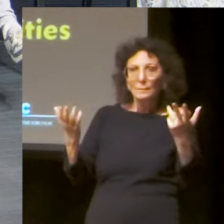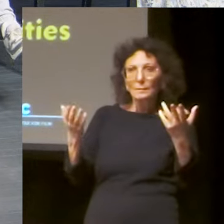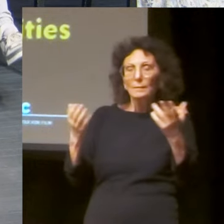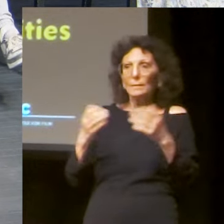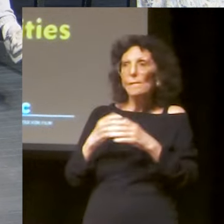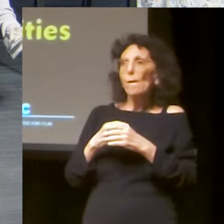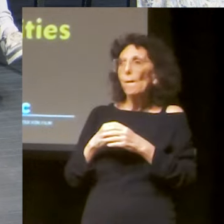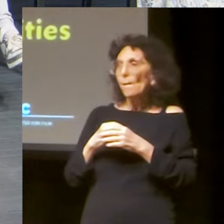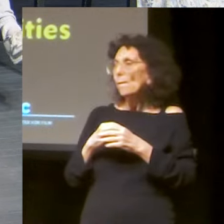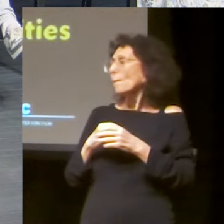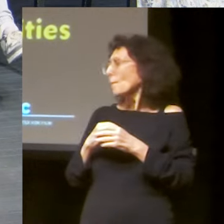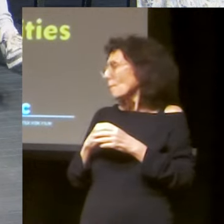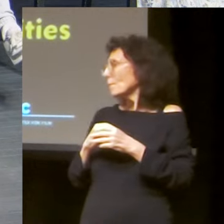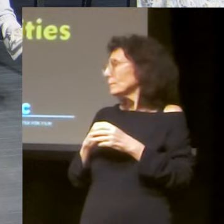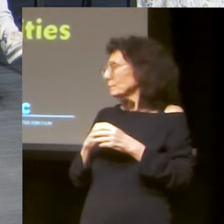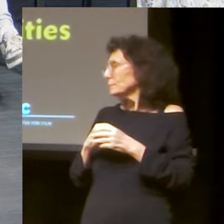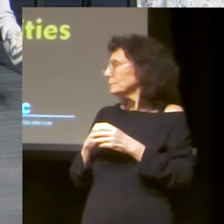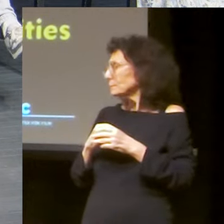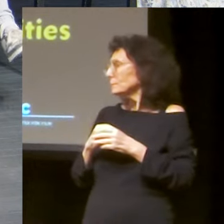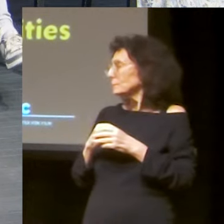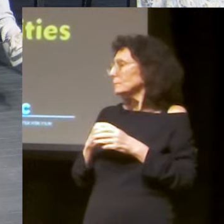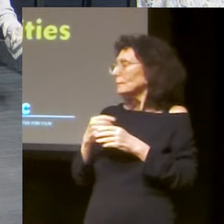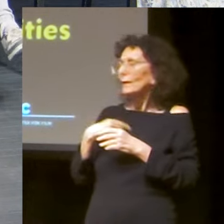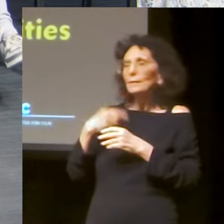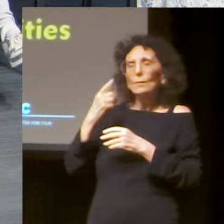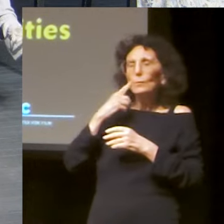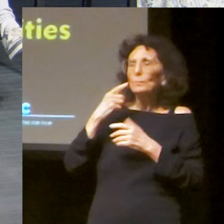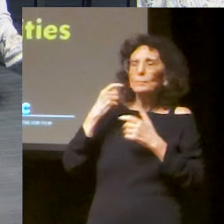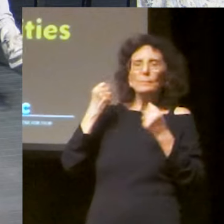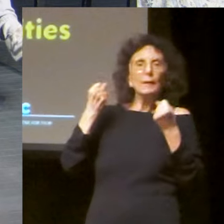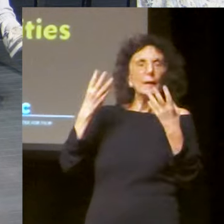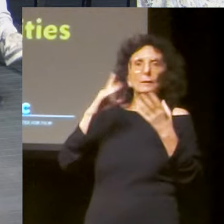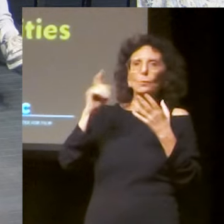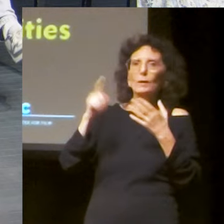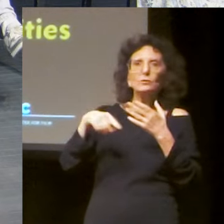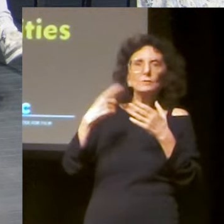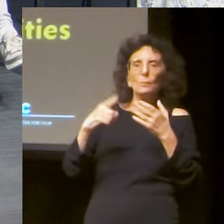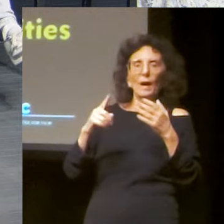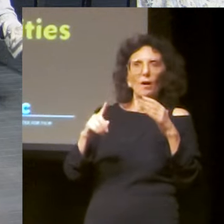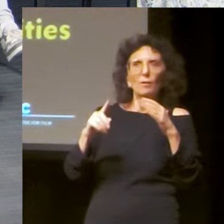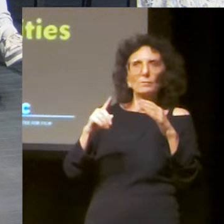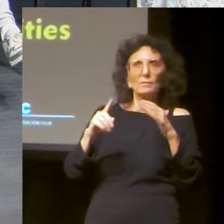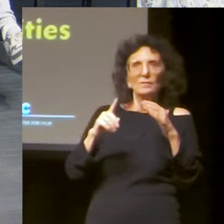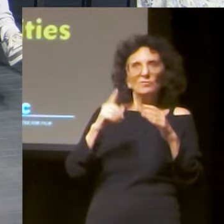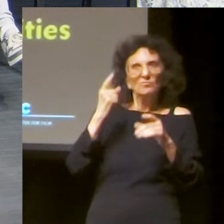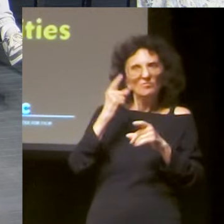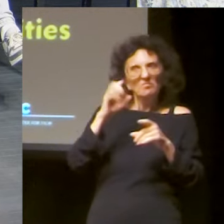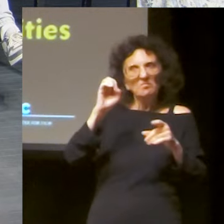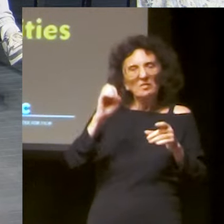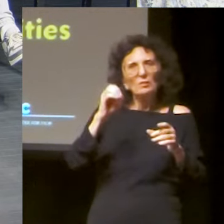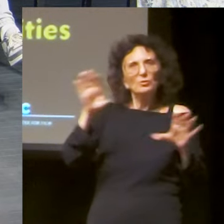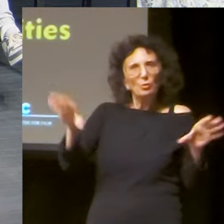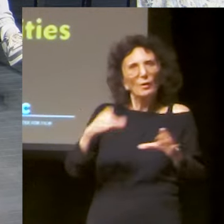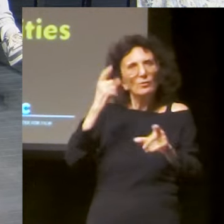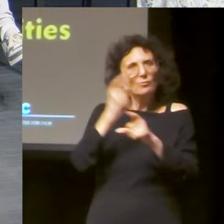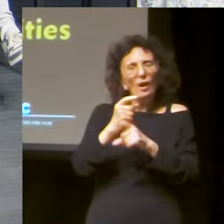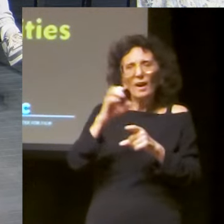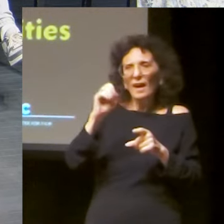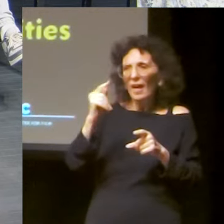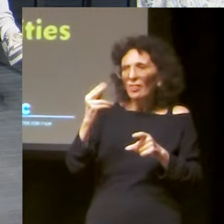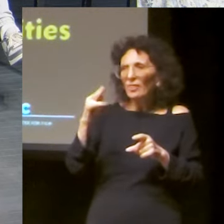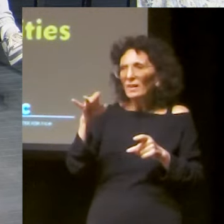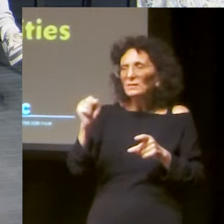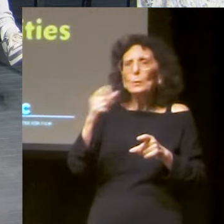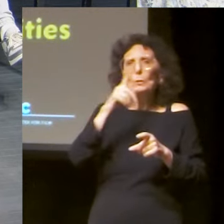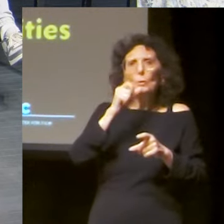finding that line became, took a long time, I think. And I think that there